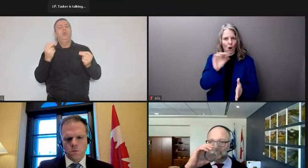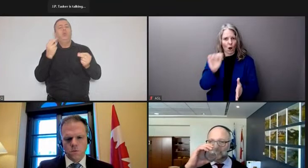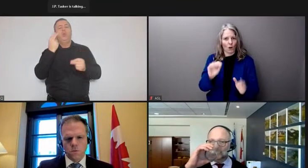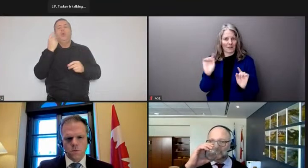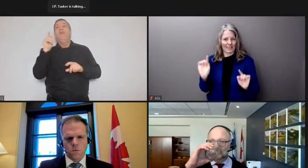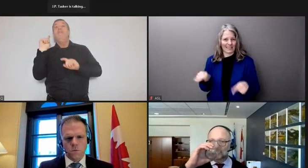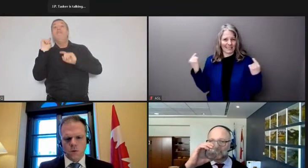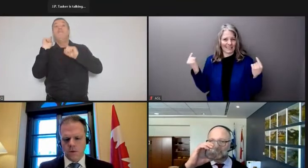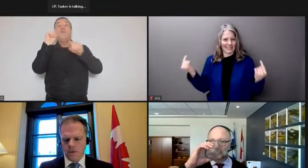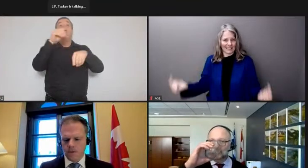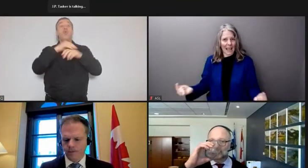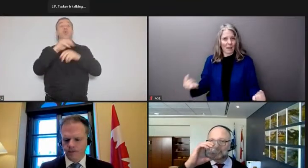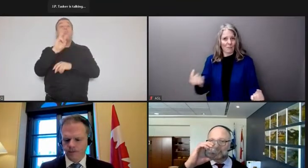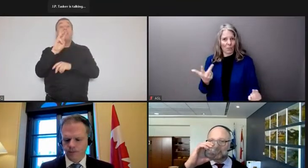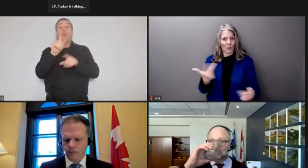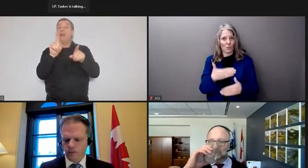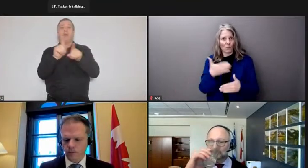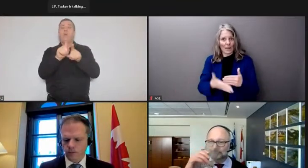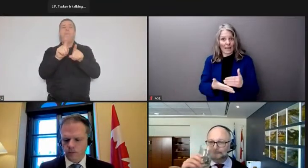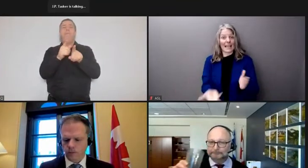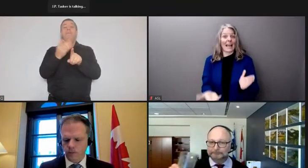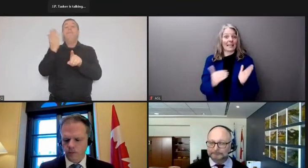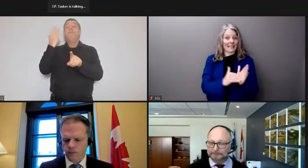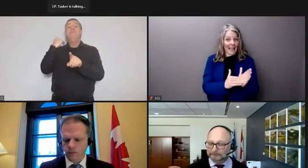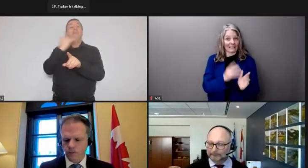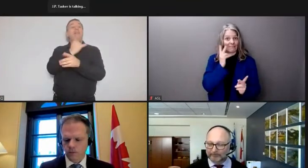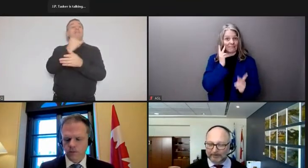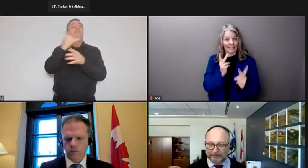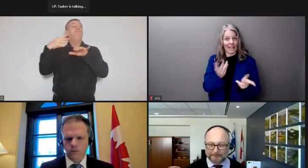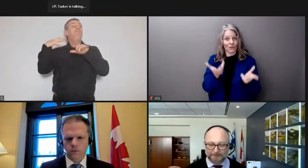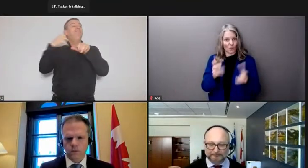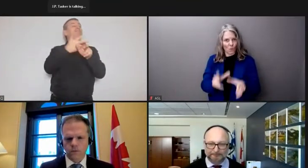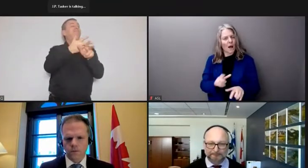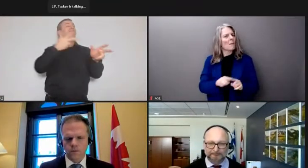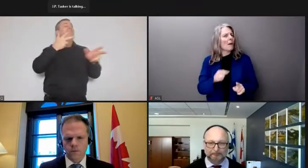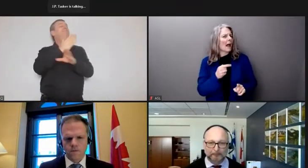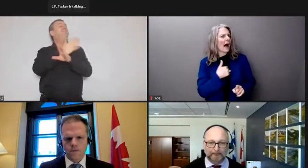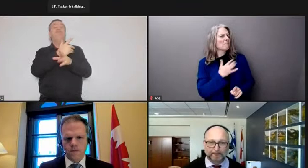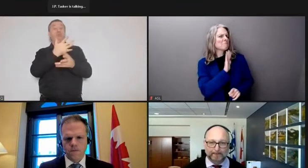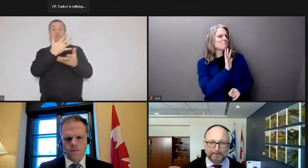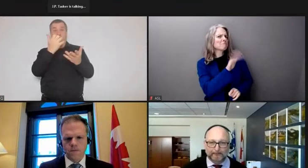in mind, is it fair to say that all of the major enforcement actions will be carried out today?